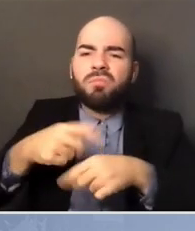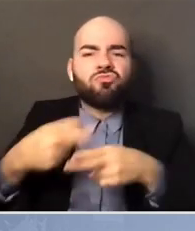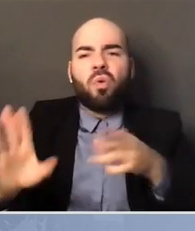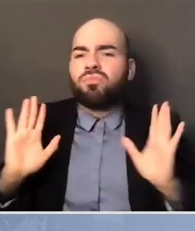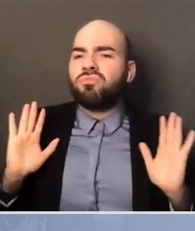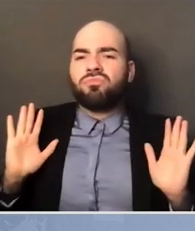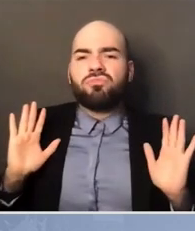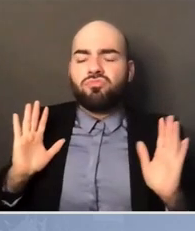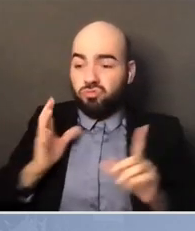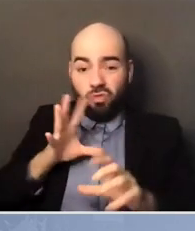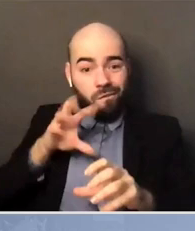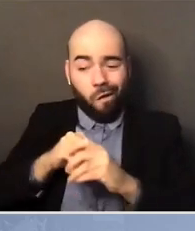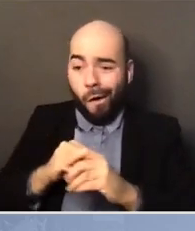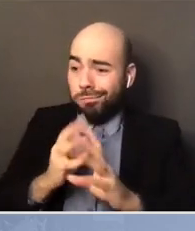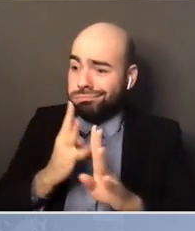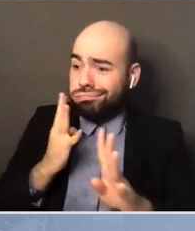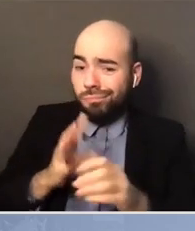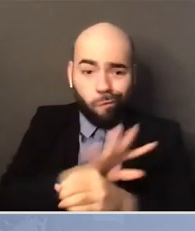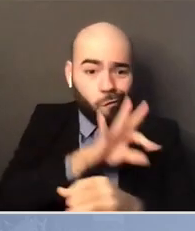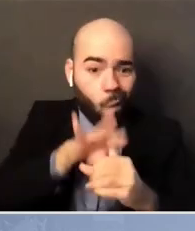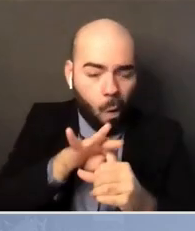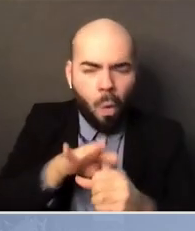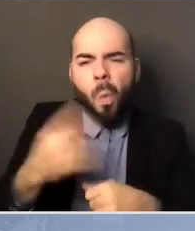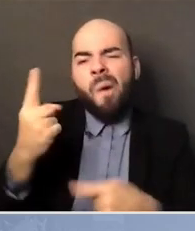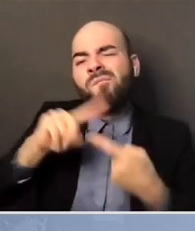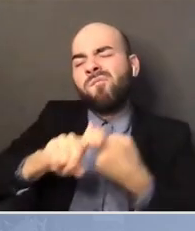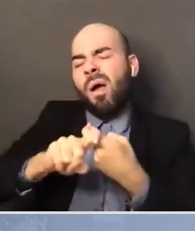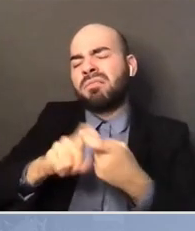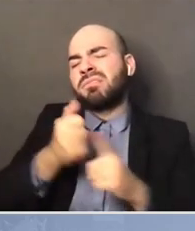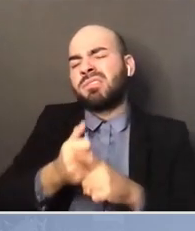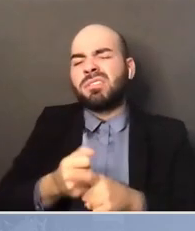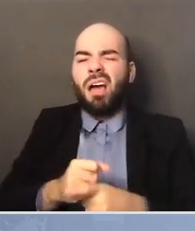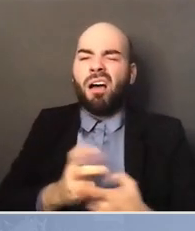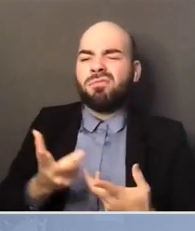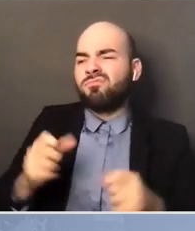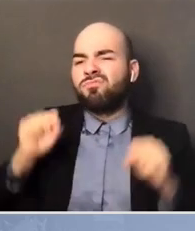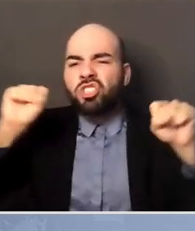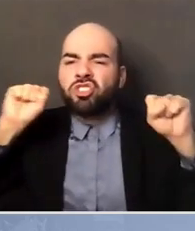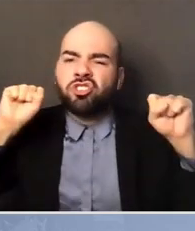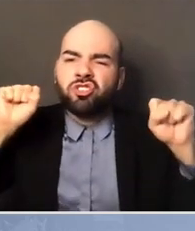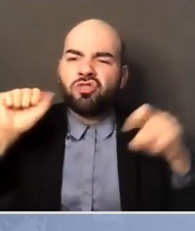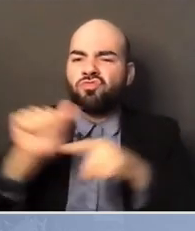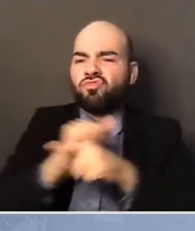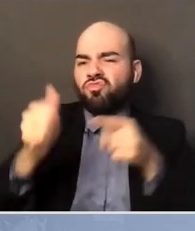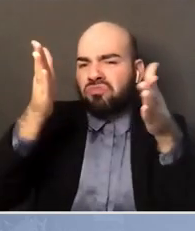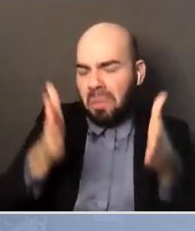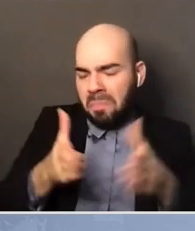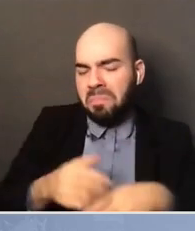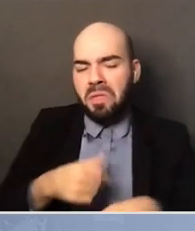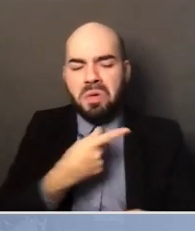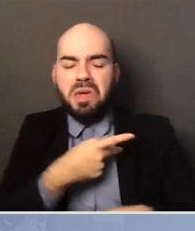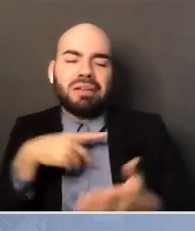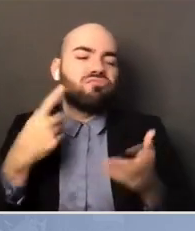I was talking to a buddy of mine who's a personal trainer. He says, yeah, you know, I meet folks.